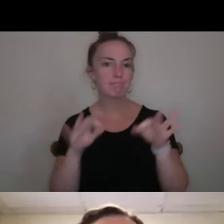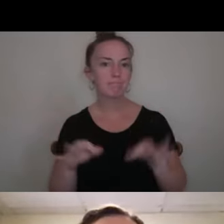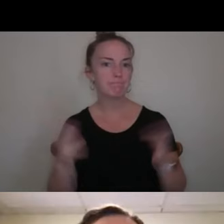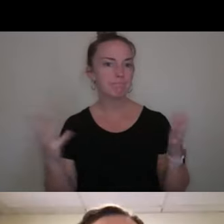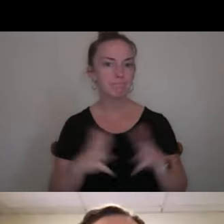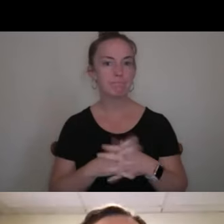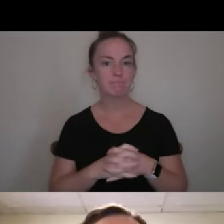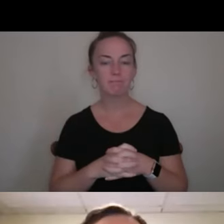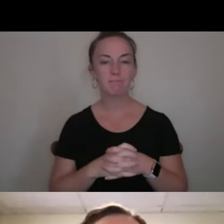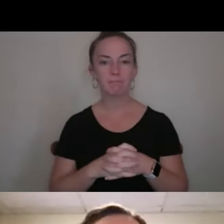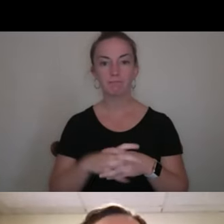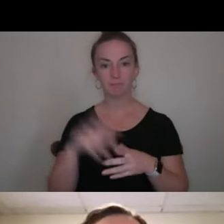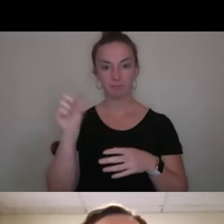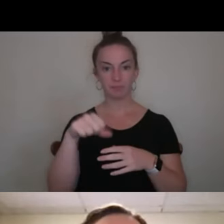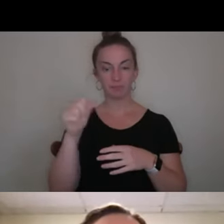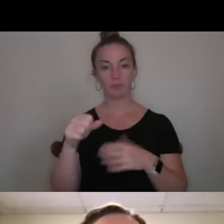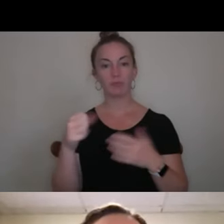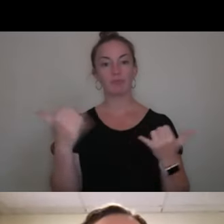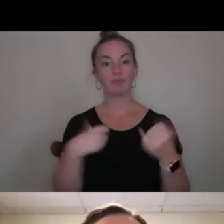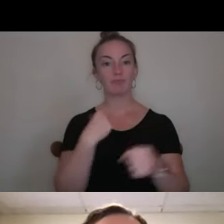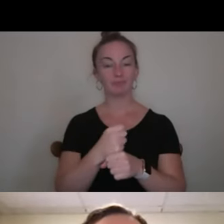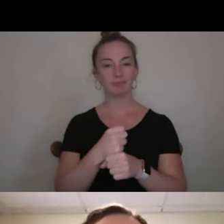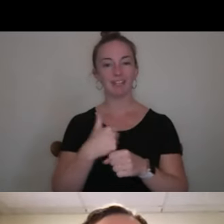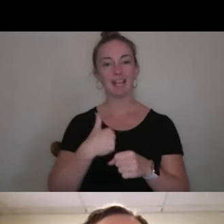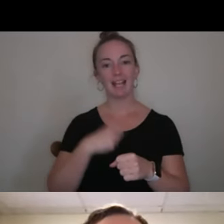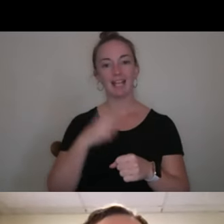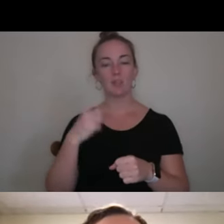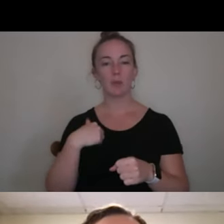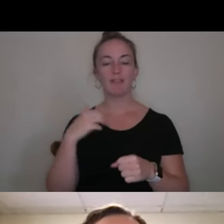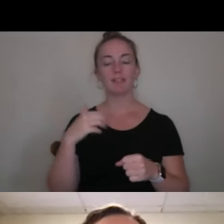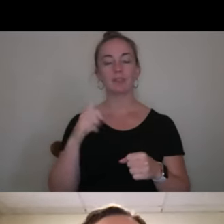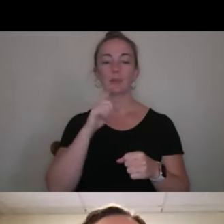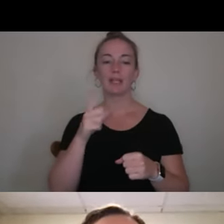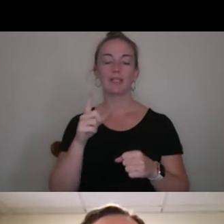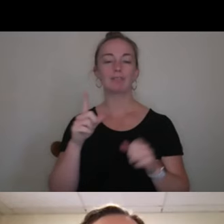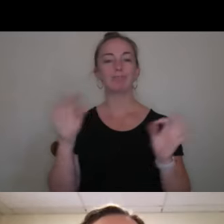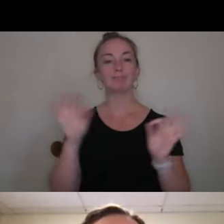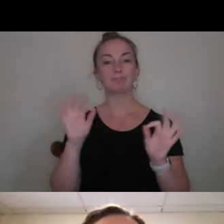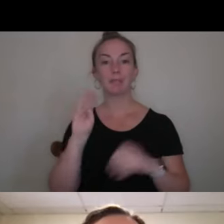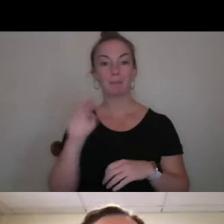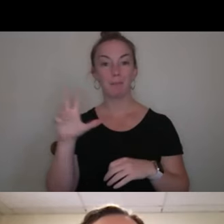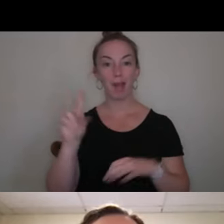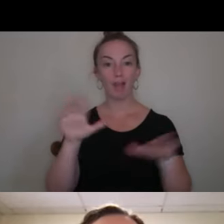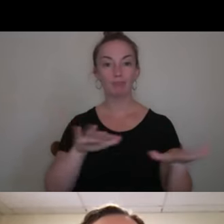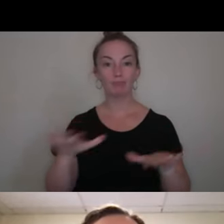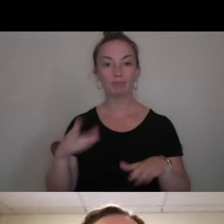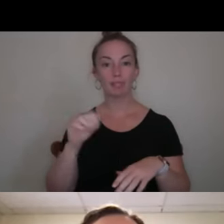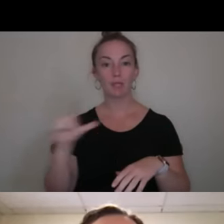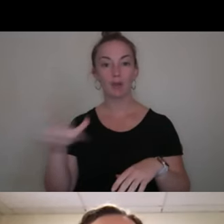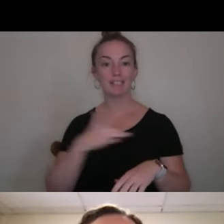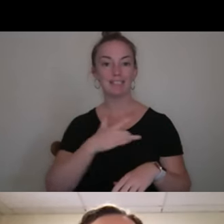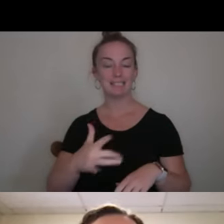like? Yeah, absolutely. So this year I have kind of a mild hall. So normally on weekends, my residents like to stay in